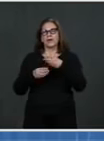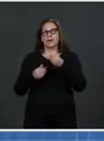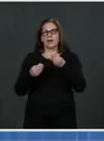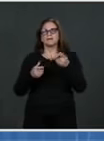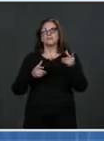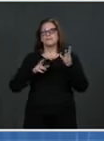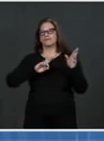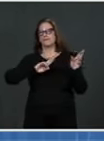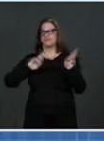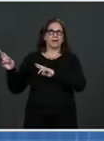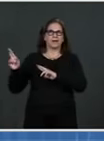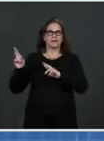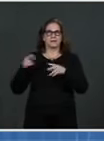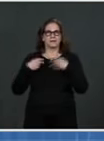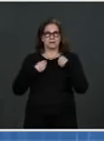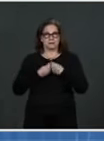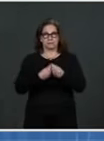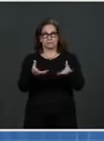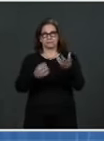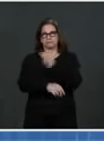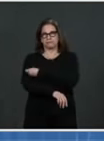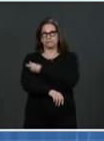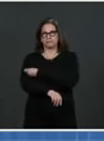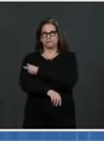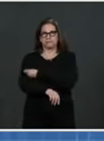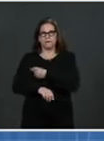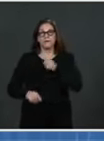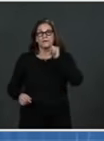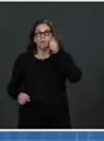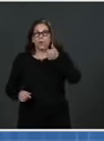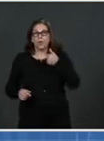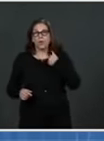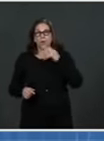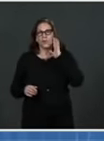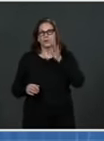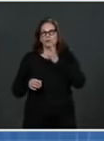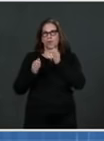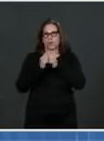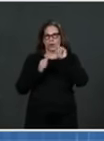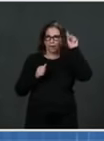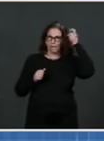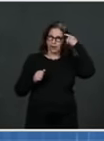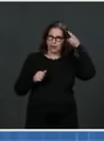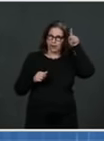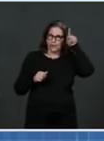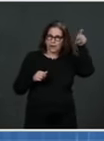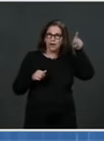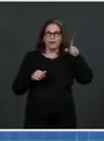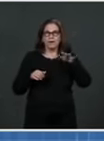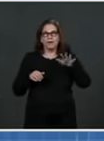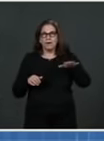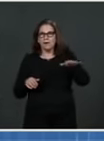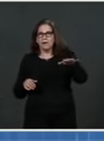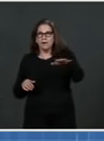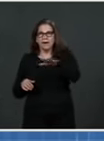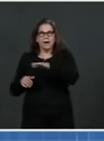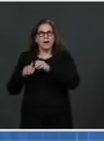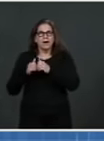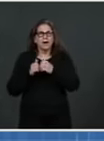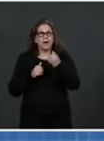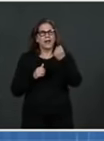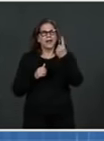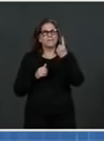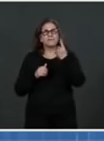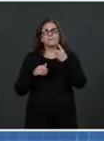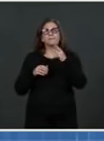we will be talking with the governors and others about how we're going to split that up. Next